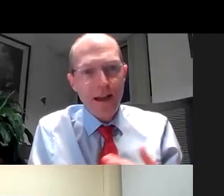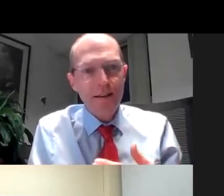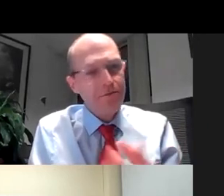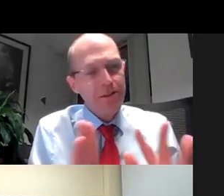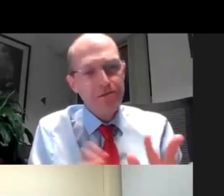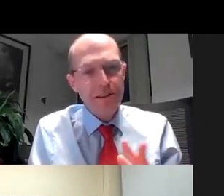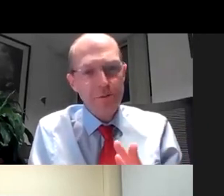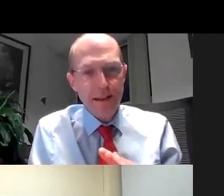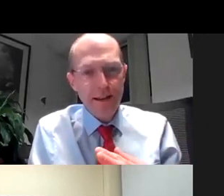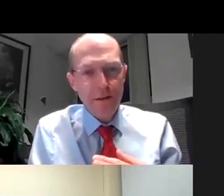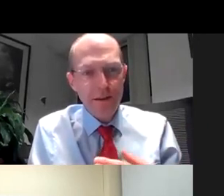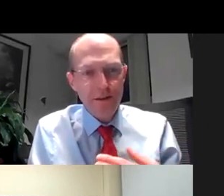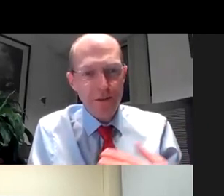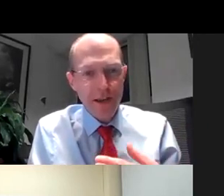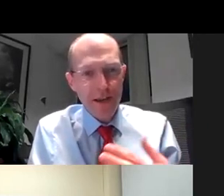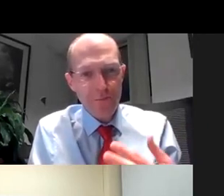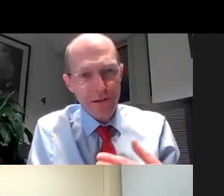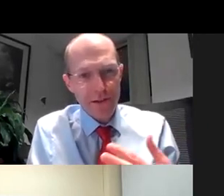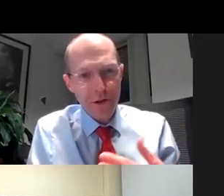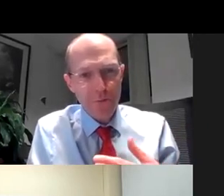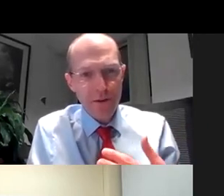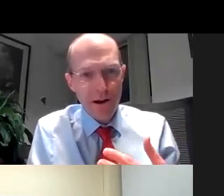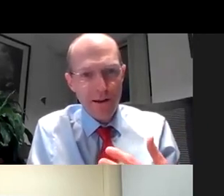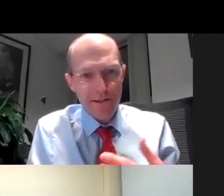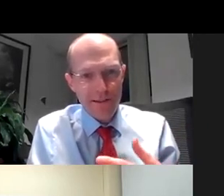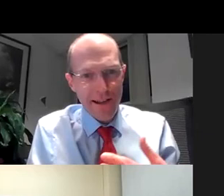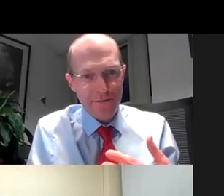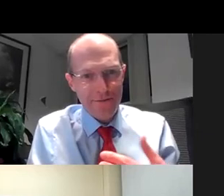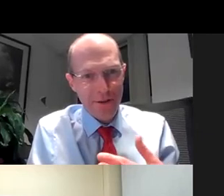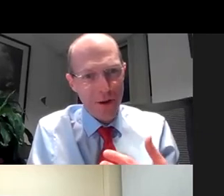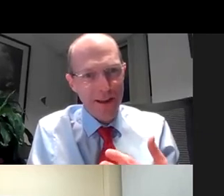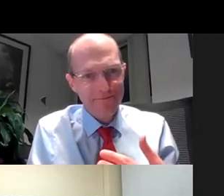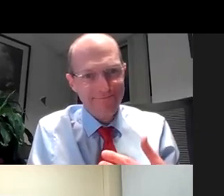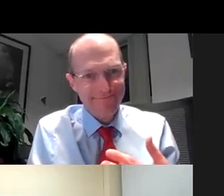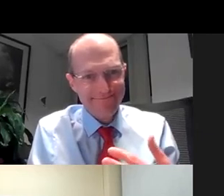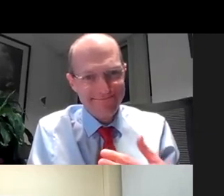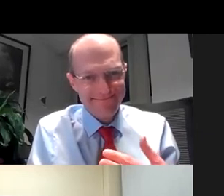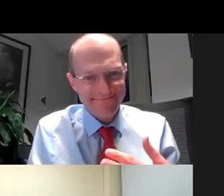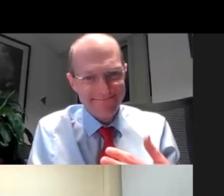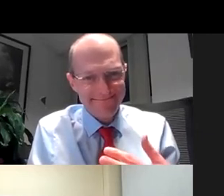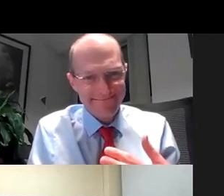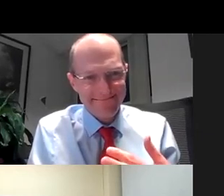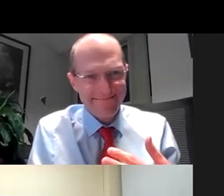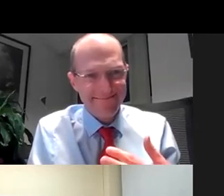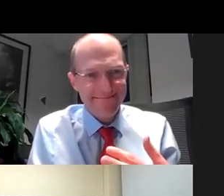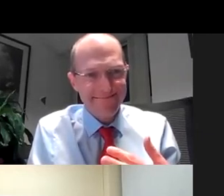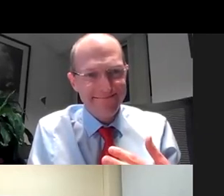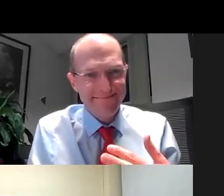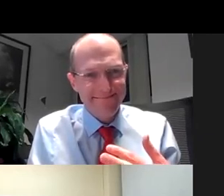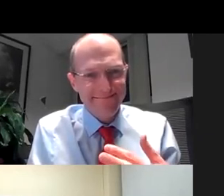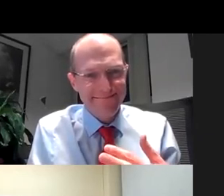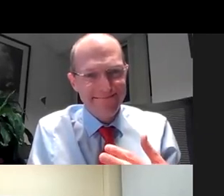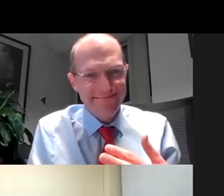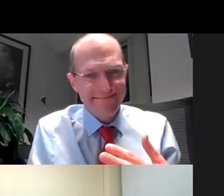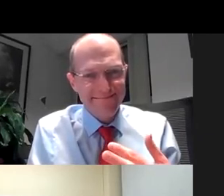gift and feel free to eat that little bit too much cake patricia don't be so hard on yourself excellent what you